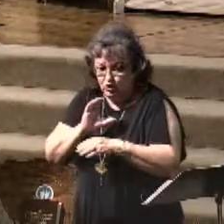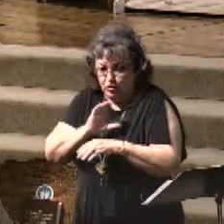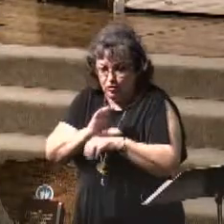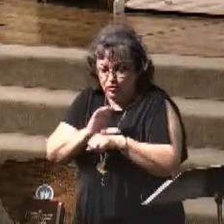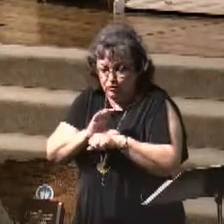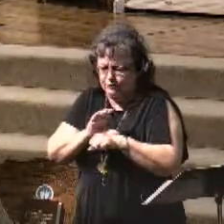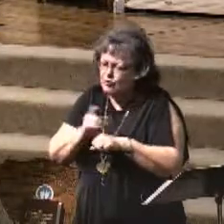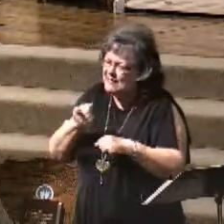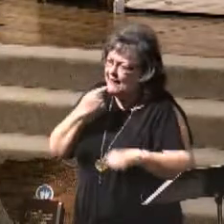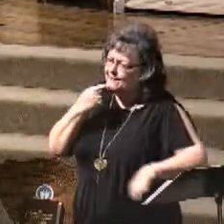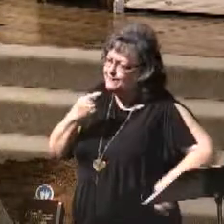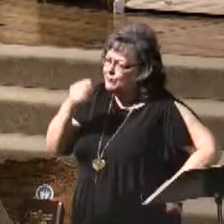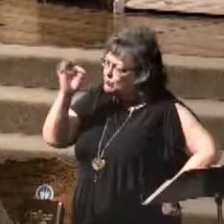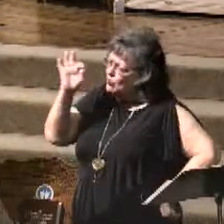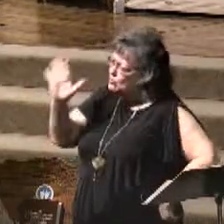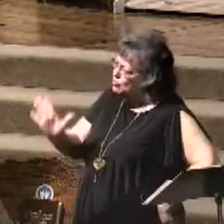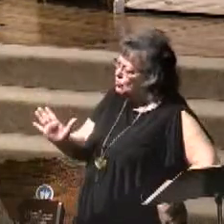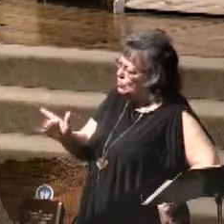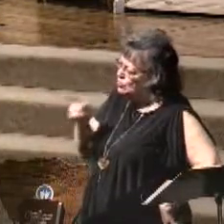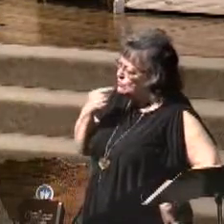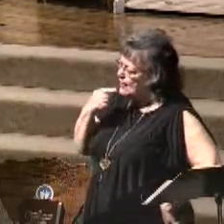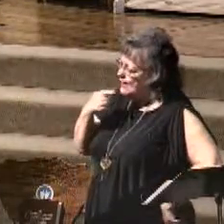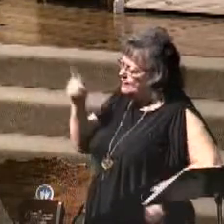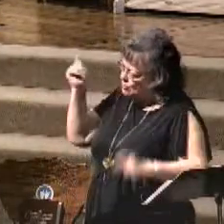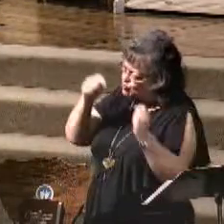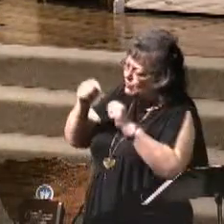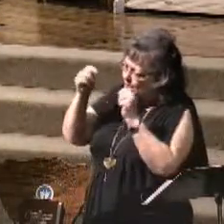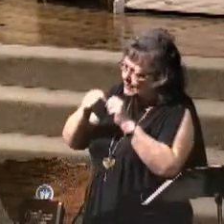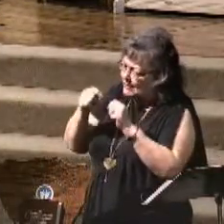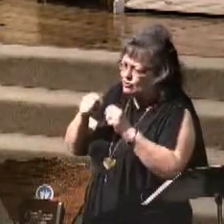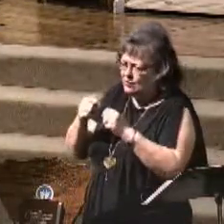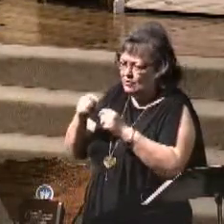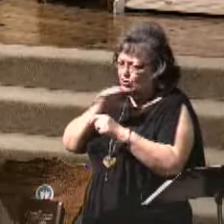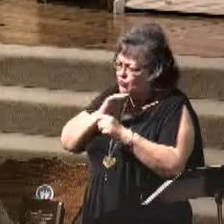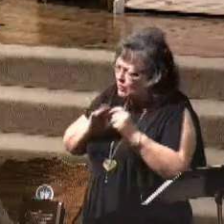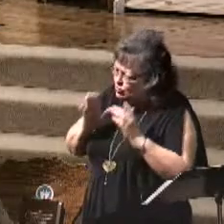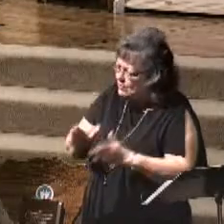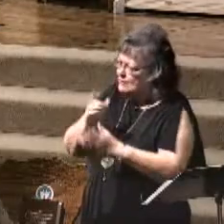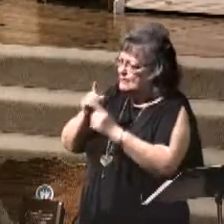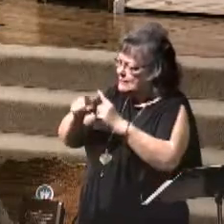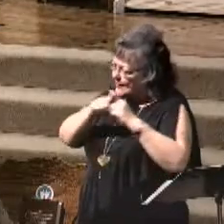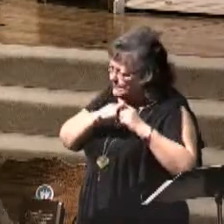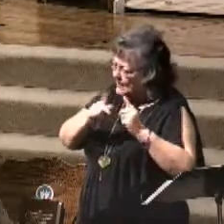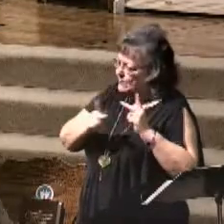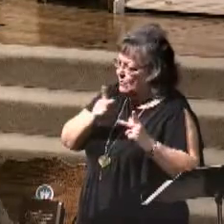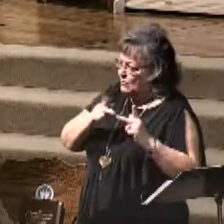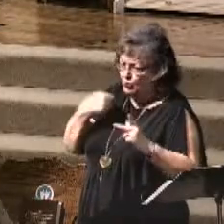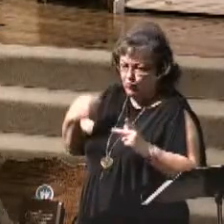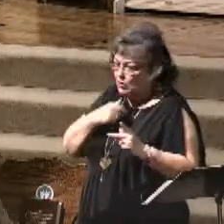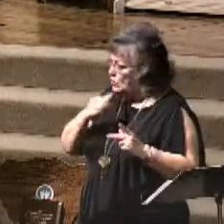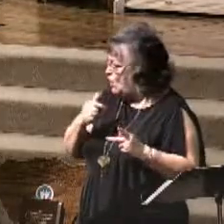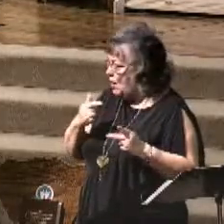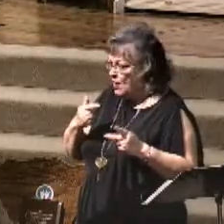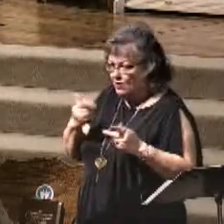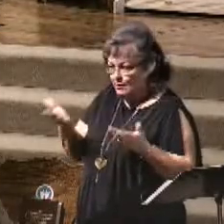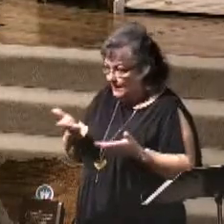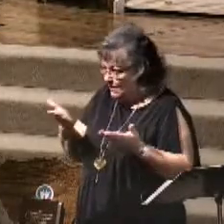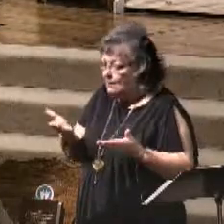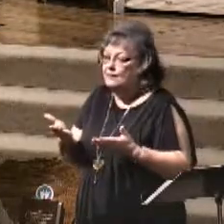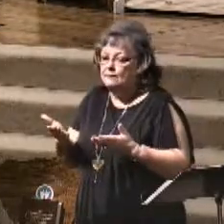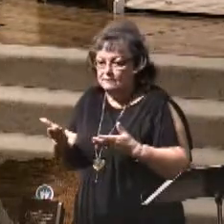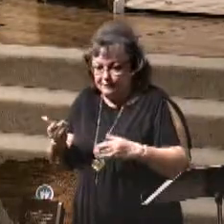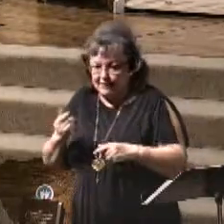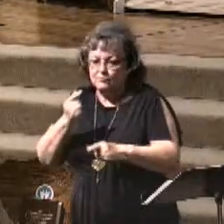You say, preacher, you're saying the tribulation period, the church, the Christians, the saved people, we're not going to be here. That's what the Bible teaches.